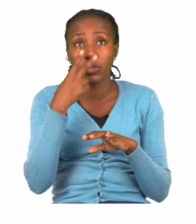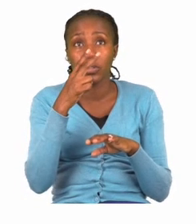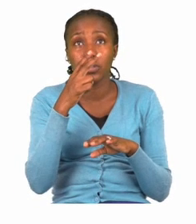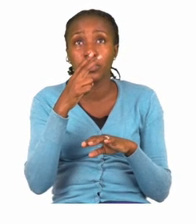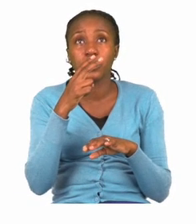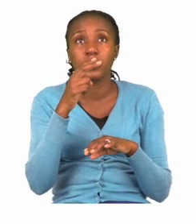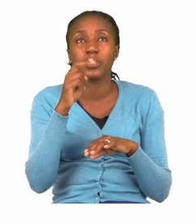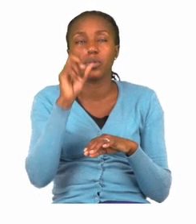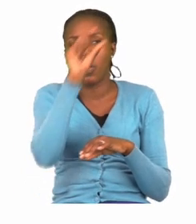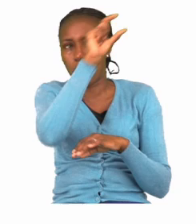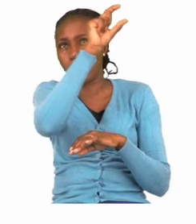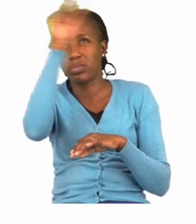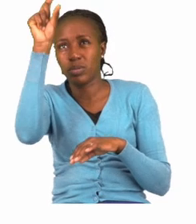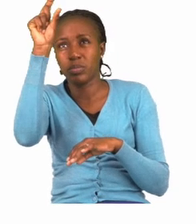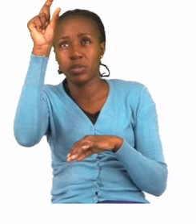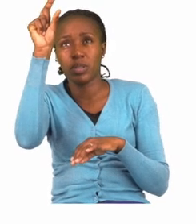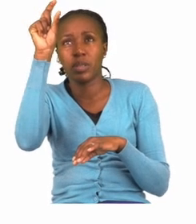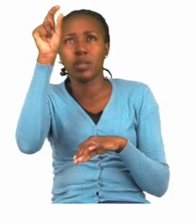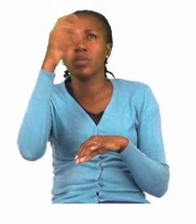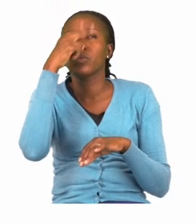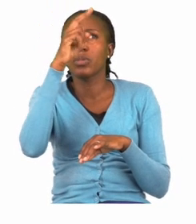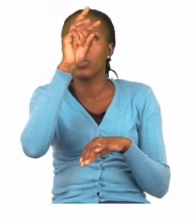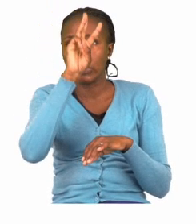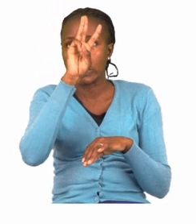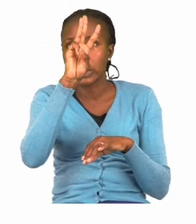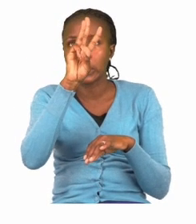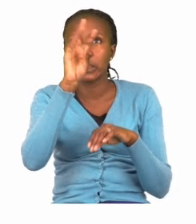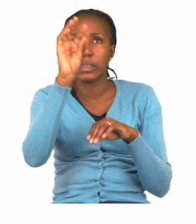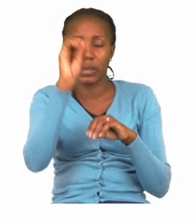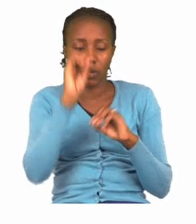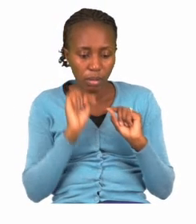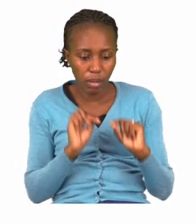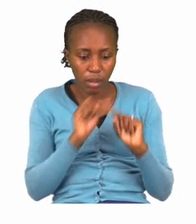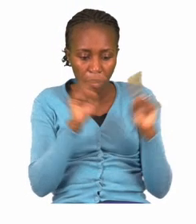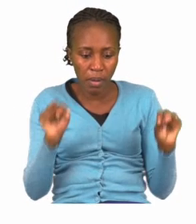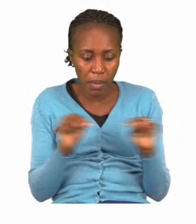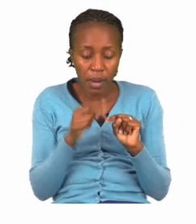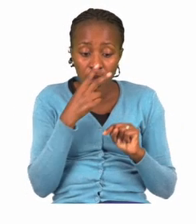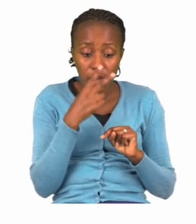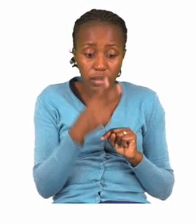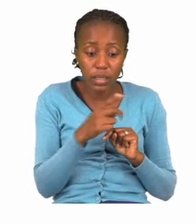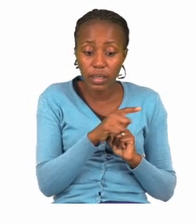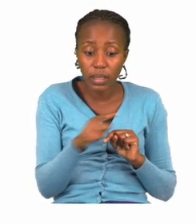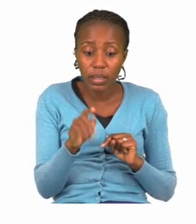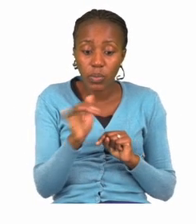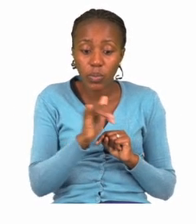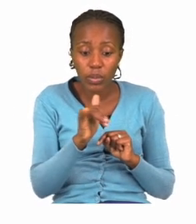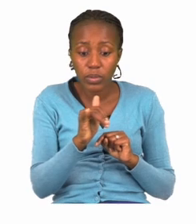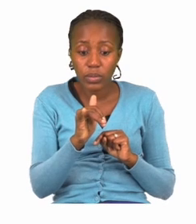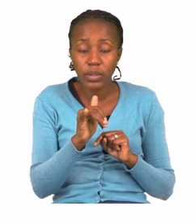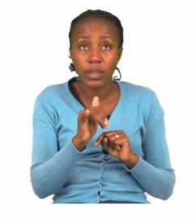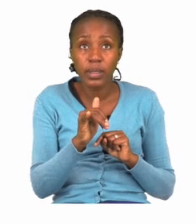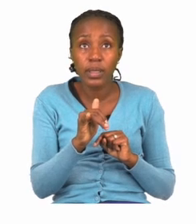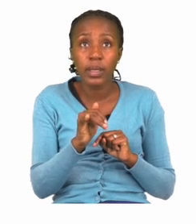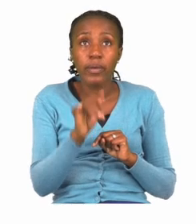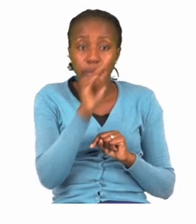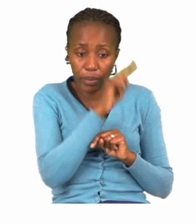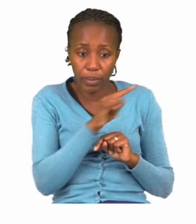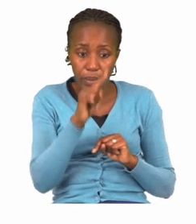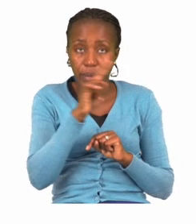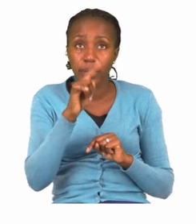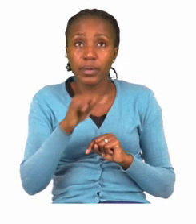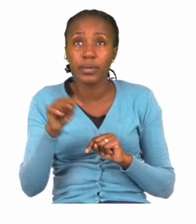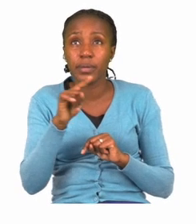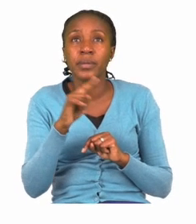lot of words given. Hear, jump, see, yellow, wear, help